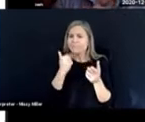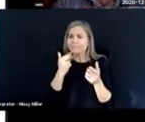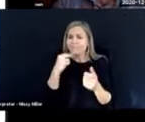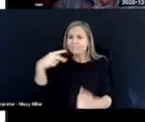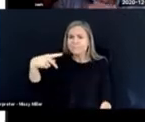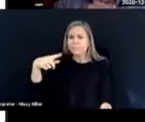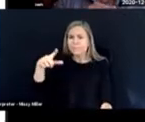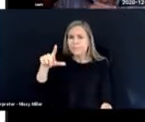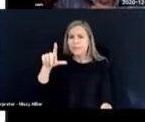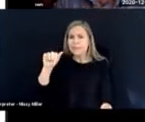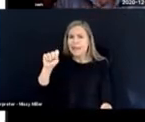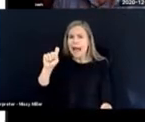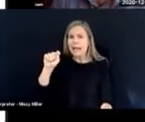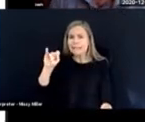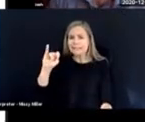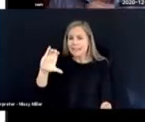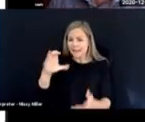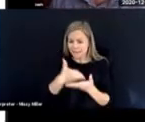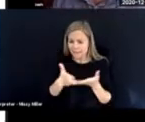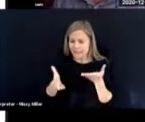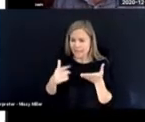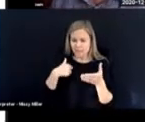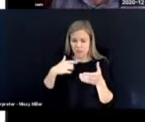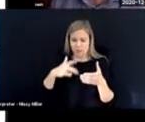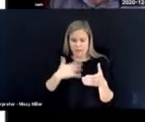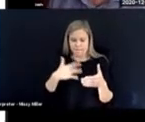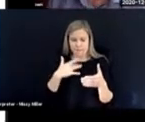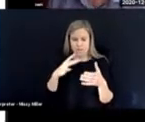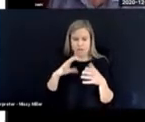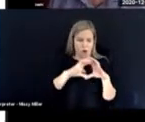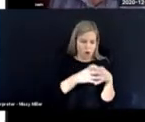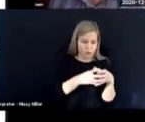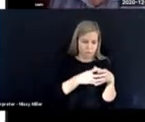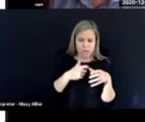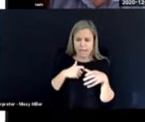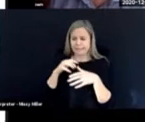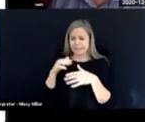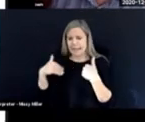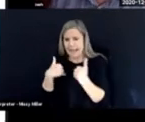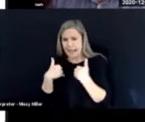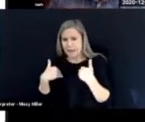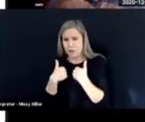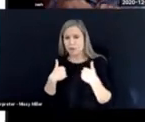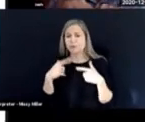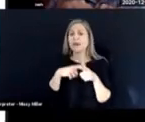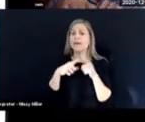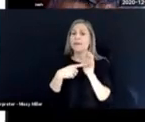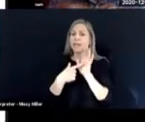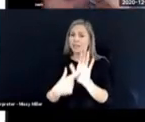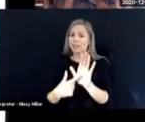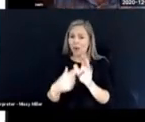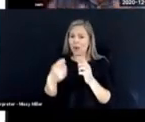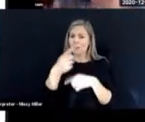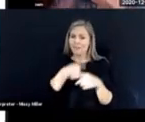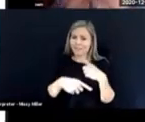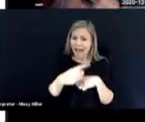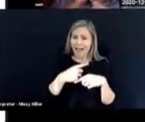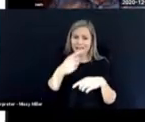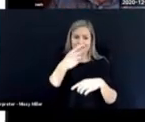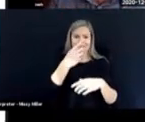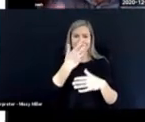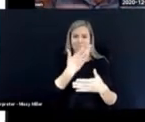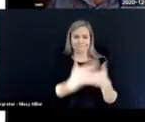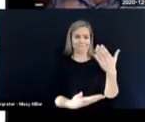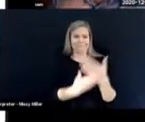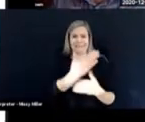miniature, plastic miniatures of objects and animals. Then they were given the sign, either